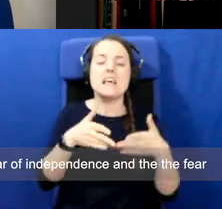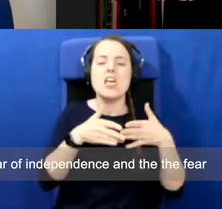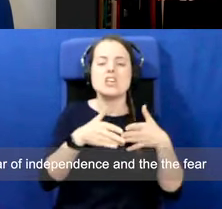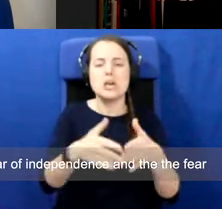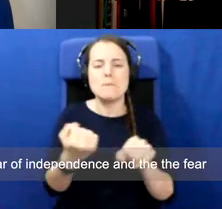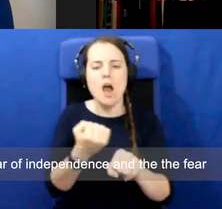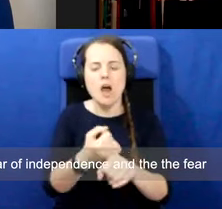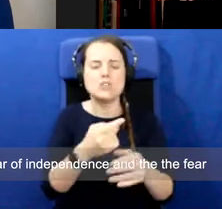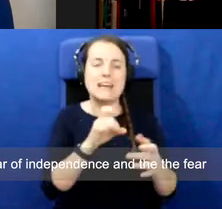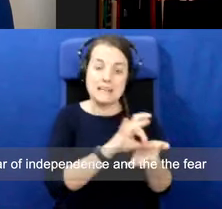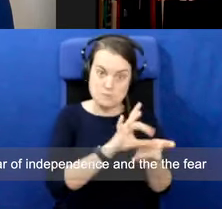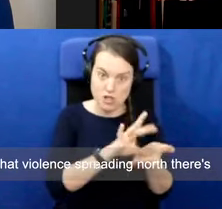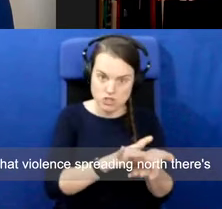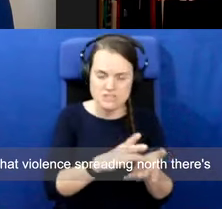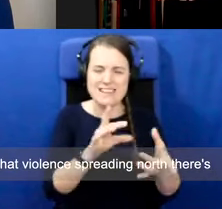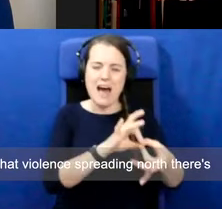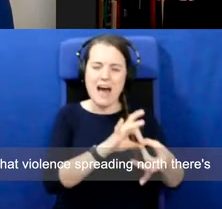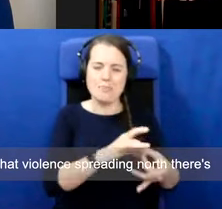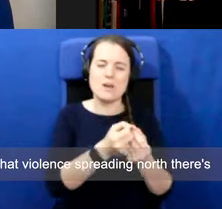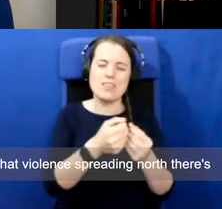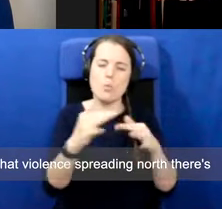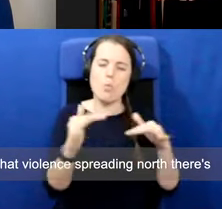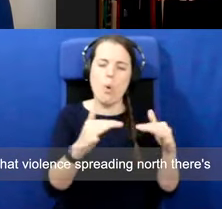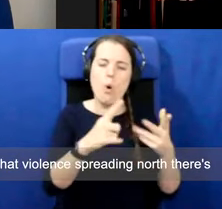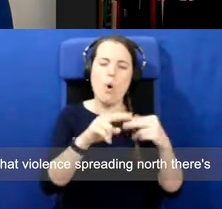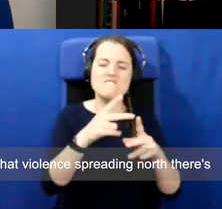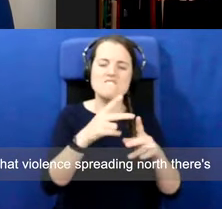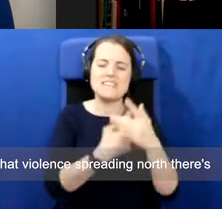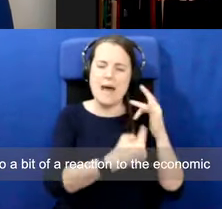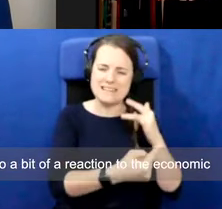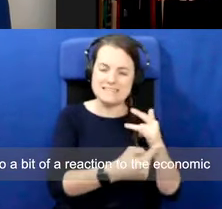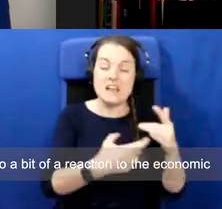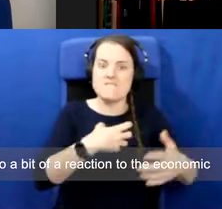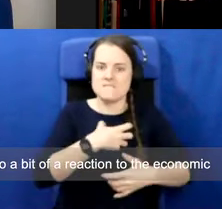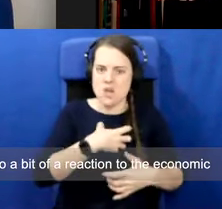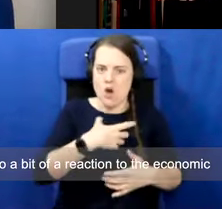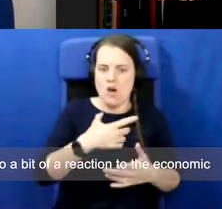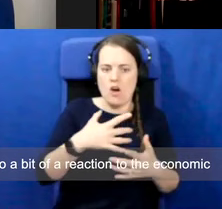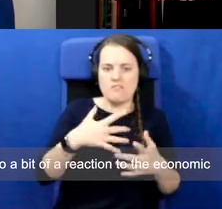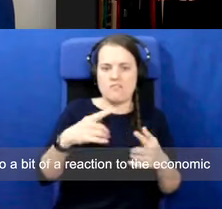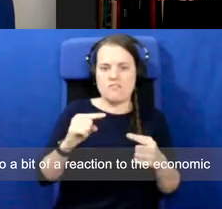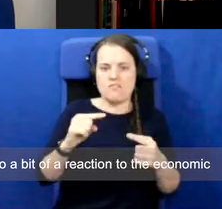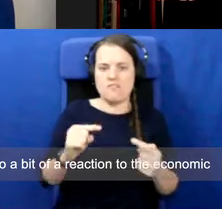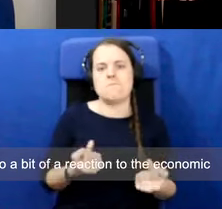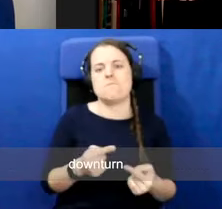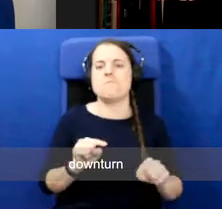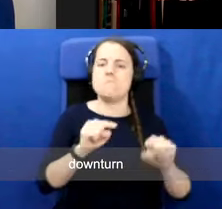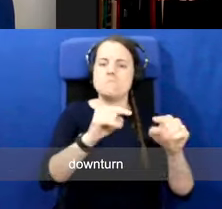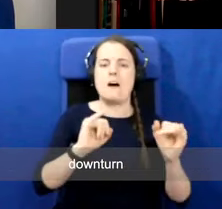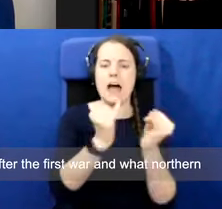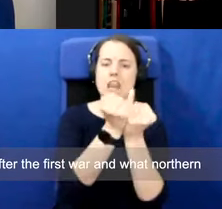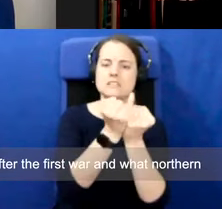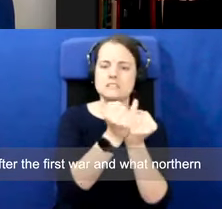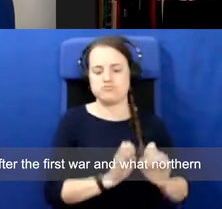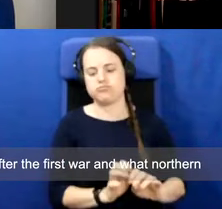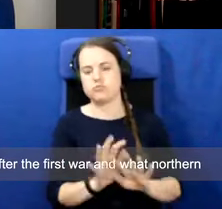the background of the war of independence and the fear of that violence spreading north. In the lightly There's also a bit of a reaction to